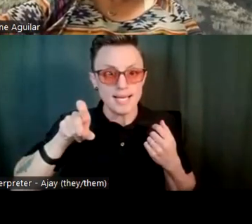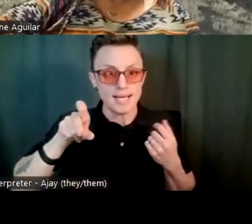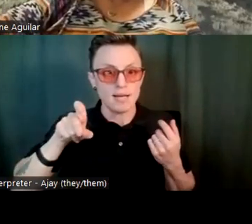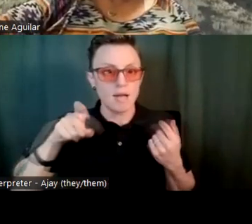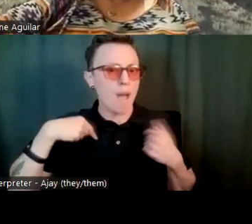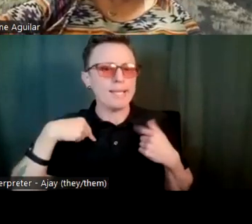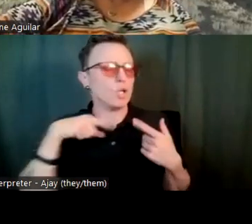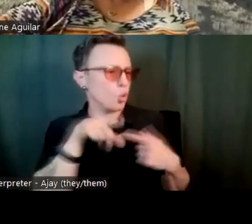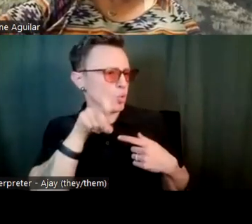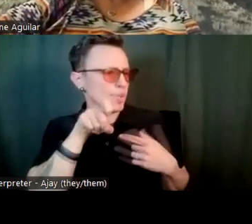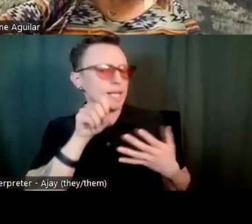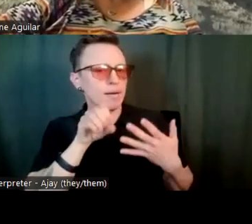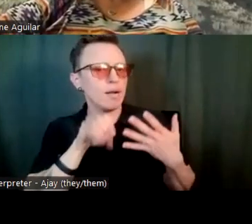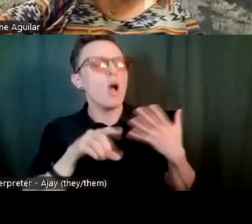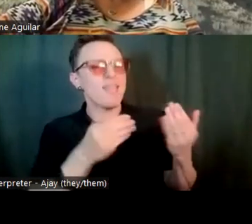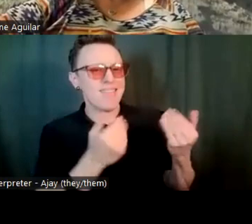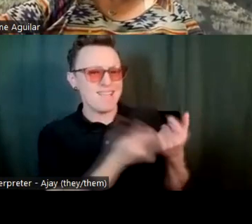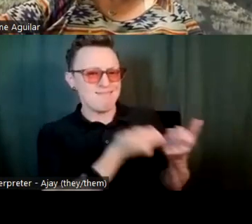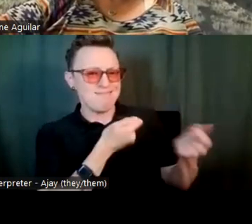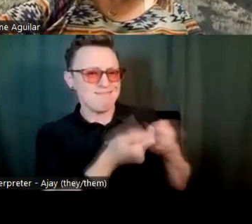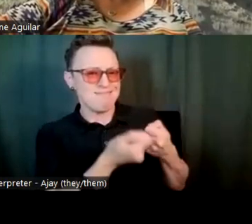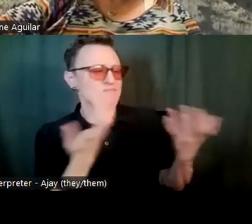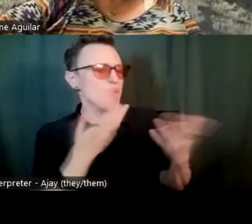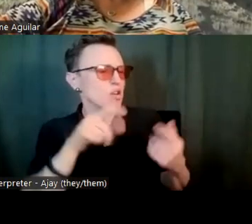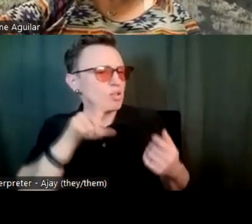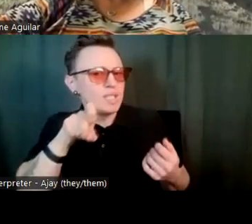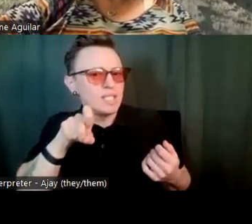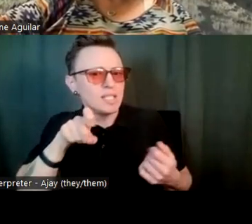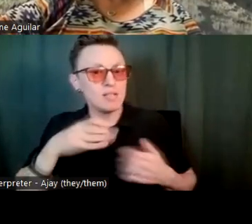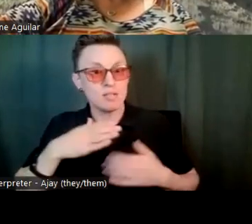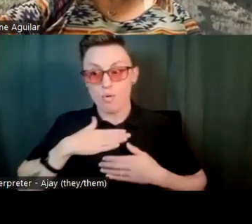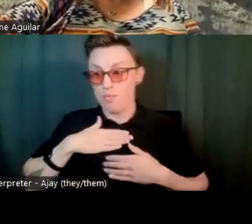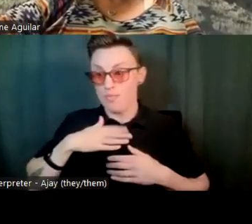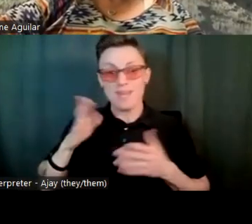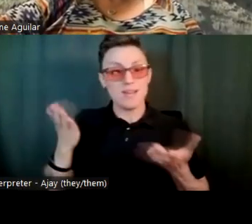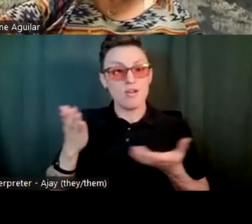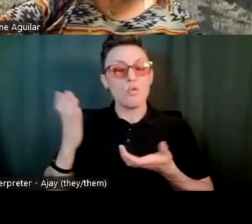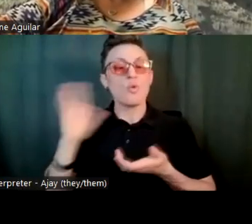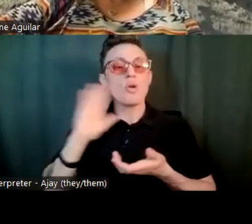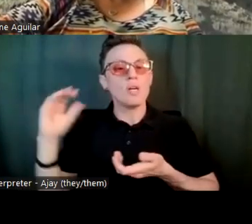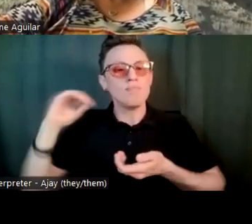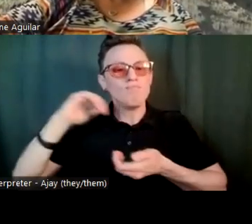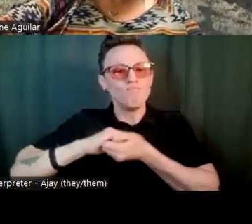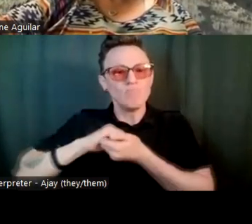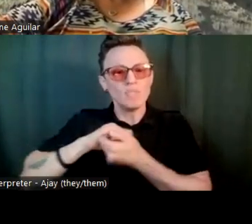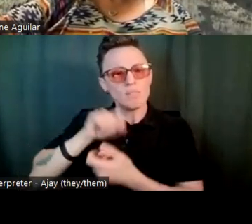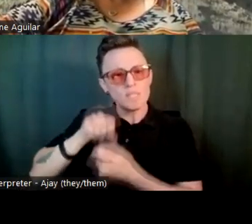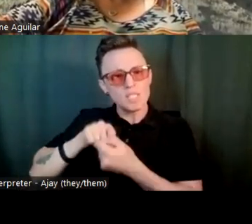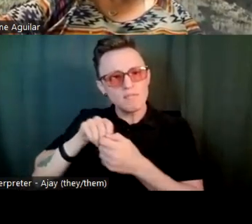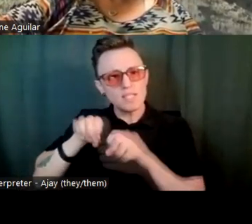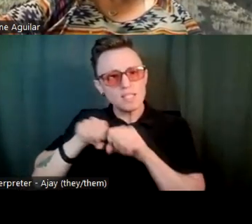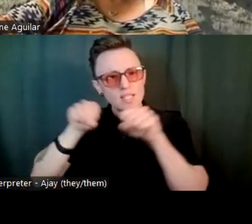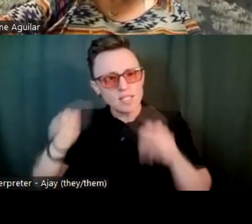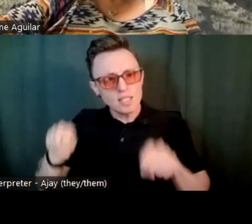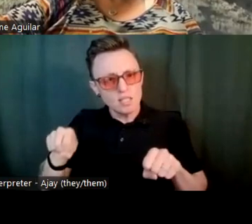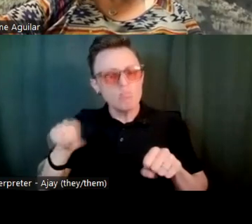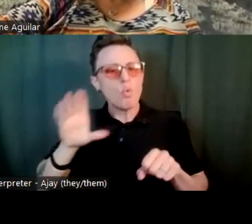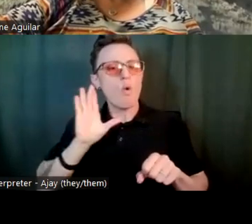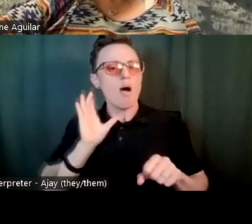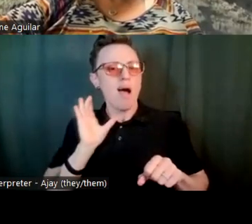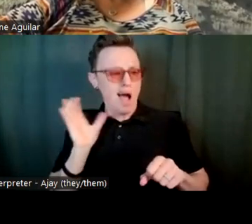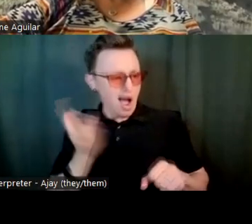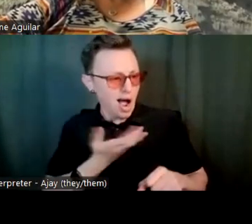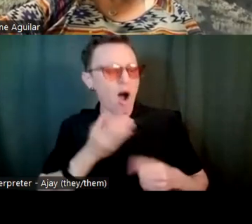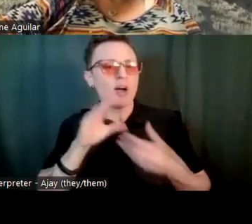operate in the health care space, and we partner and work with systems that allow our voice to be heard. And so, it's